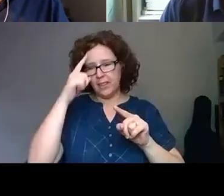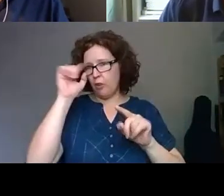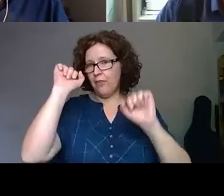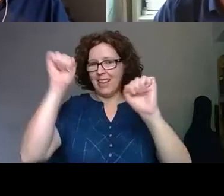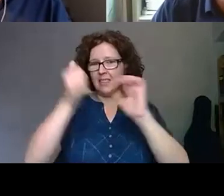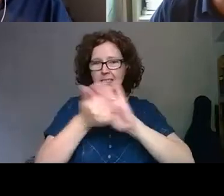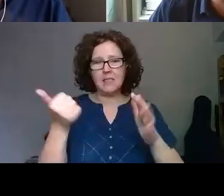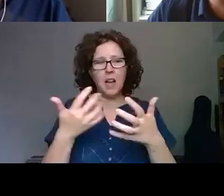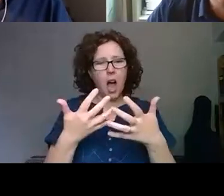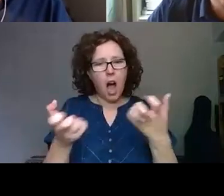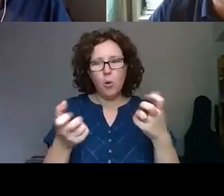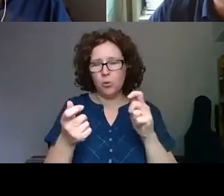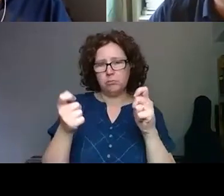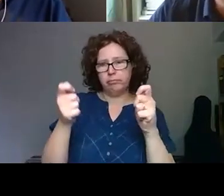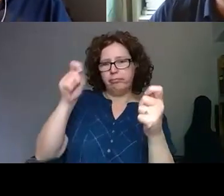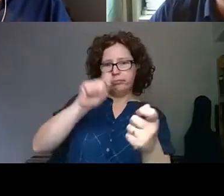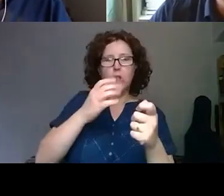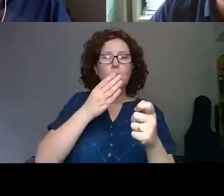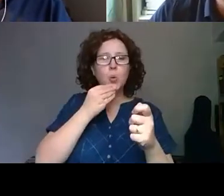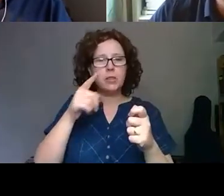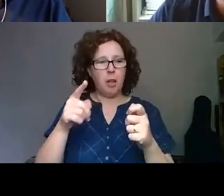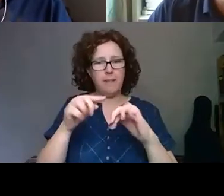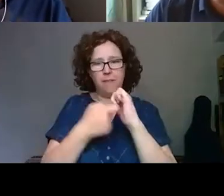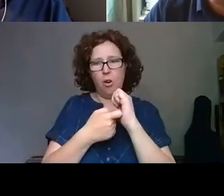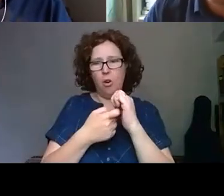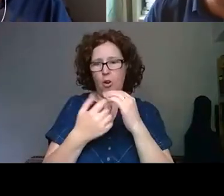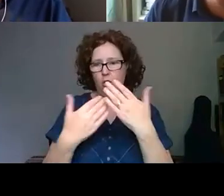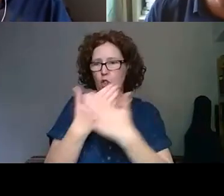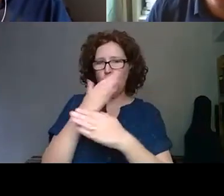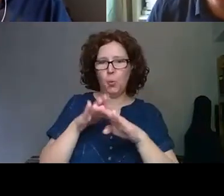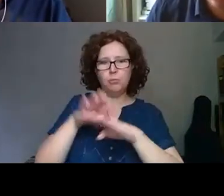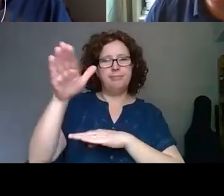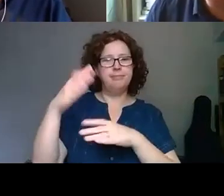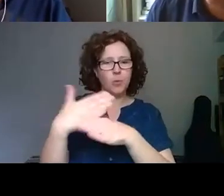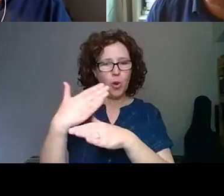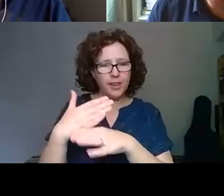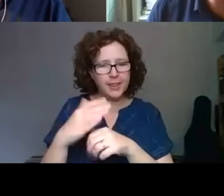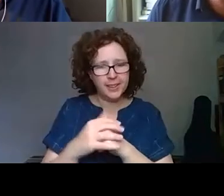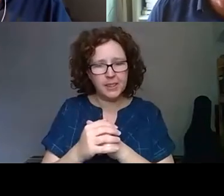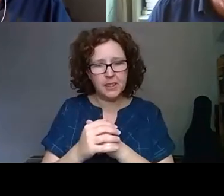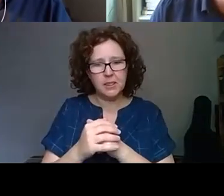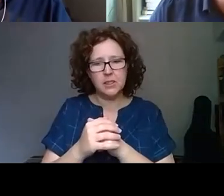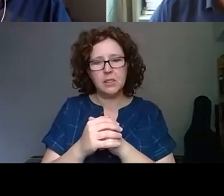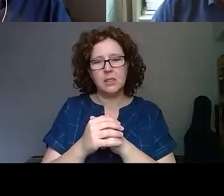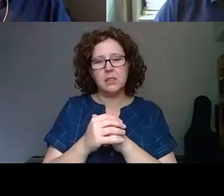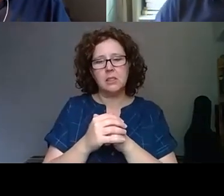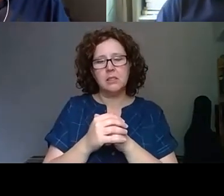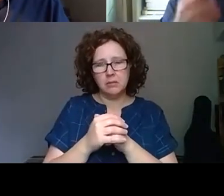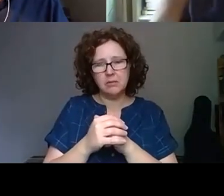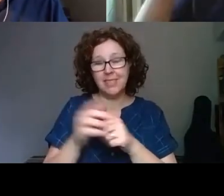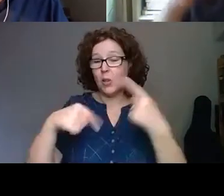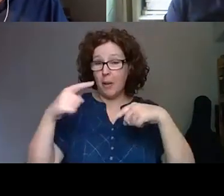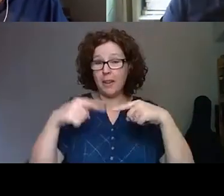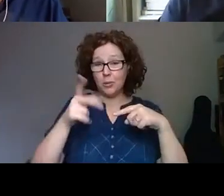slowly changing them to adapt to how And we might be working in the future, which again goes back to how hybrid